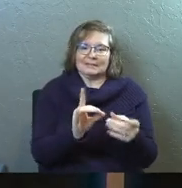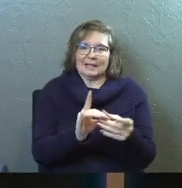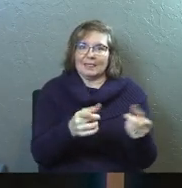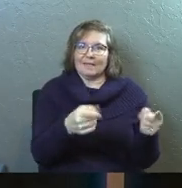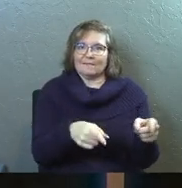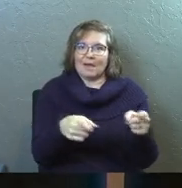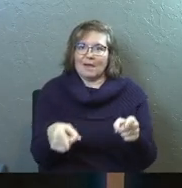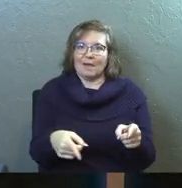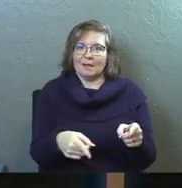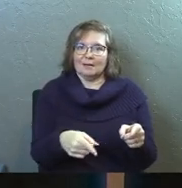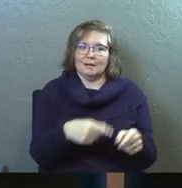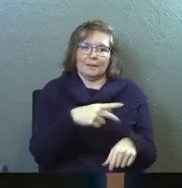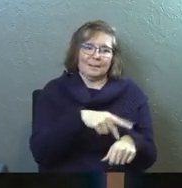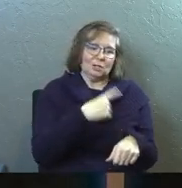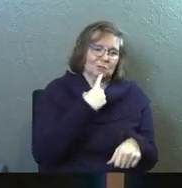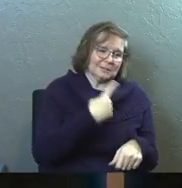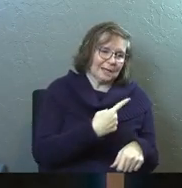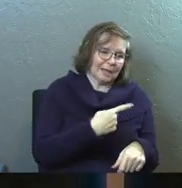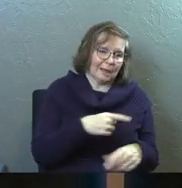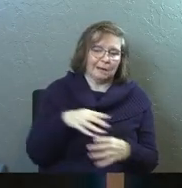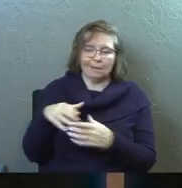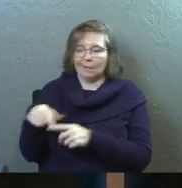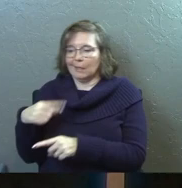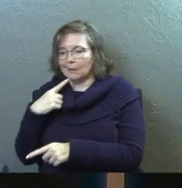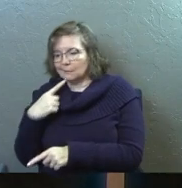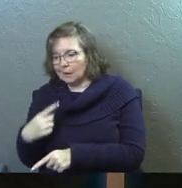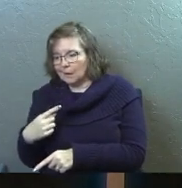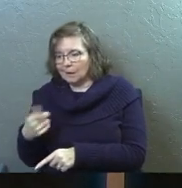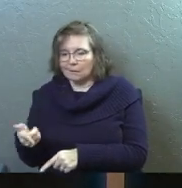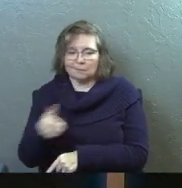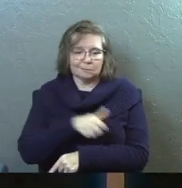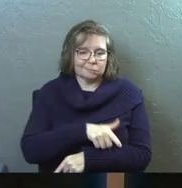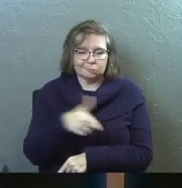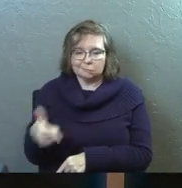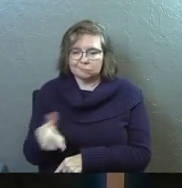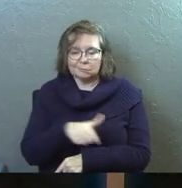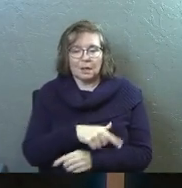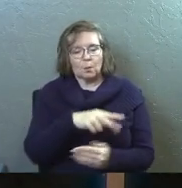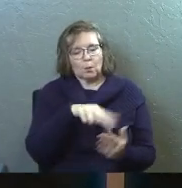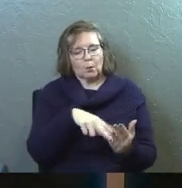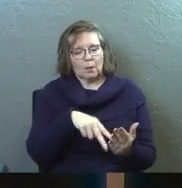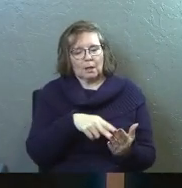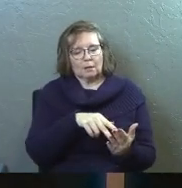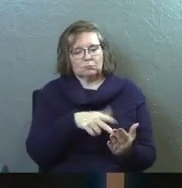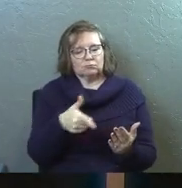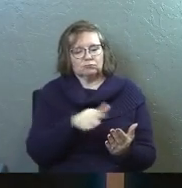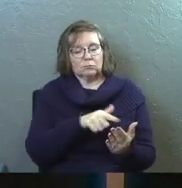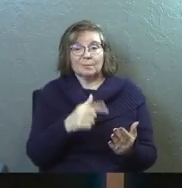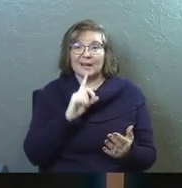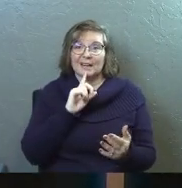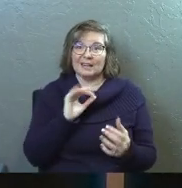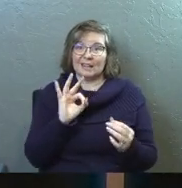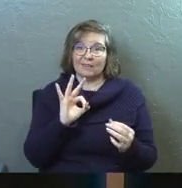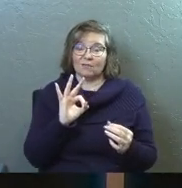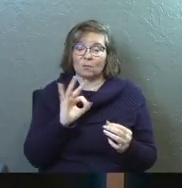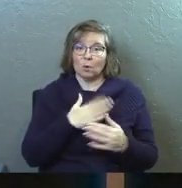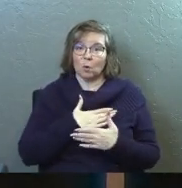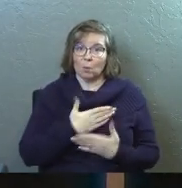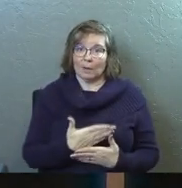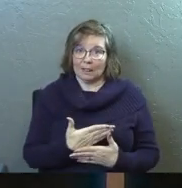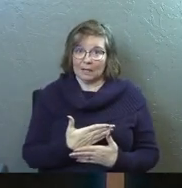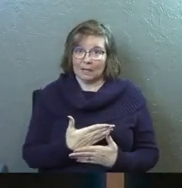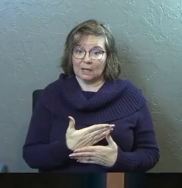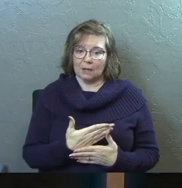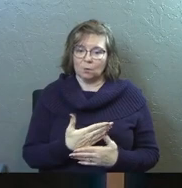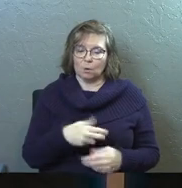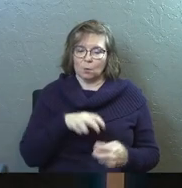the events. This is what Peter said. This is what they said. And sometimes we just read through it. But I think if we, if we're willing and if we step into our